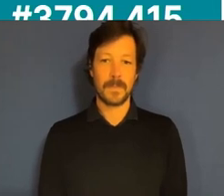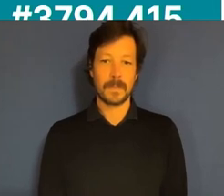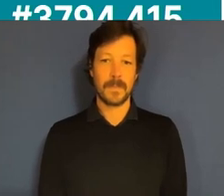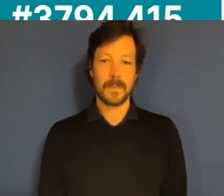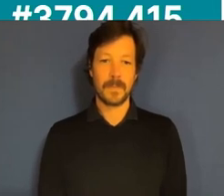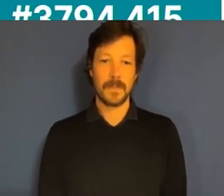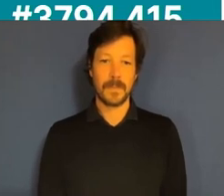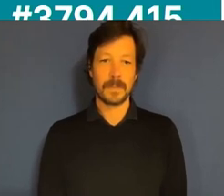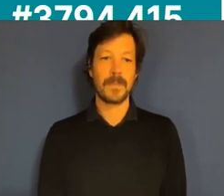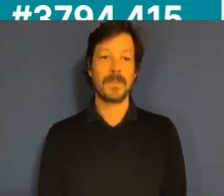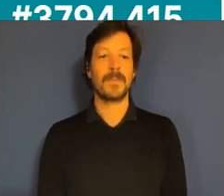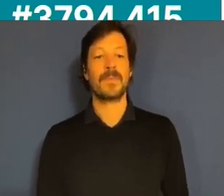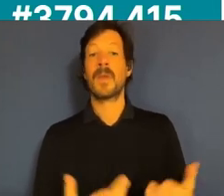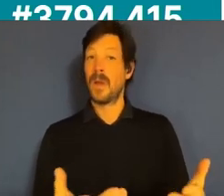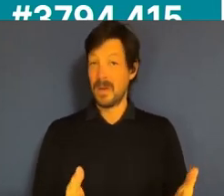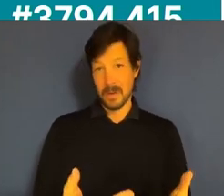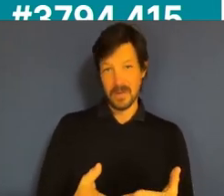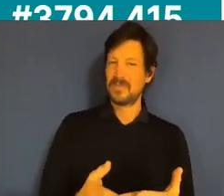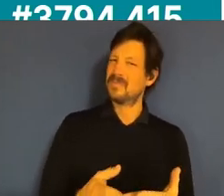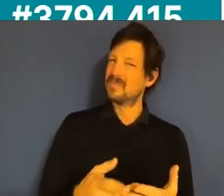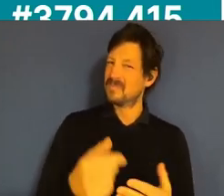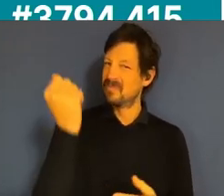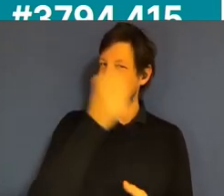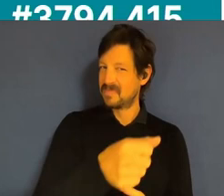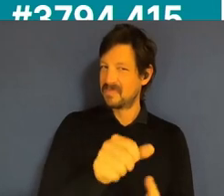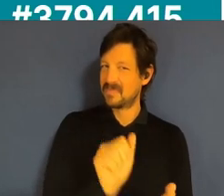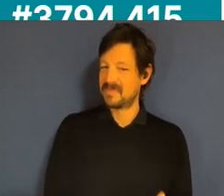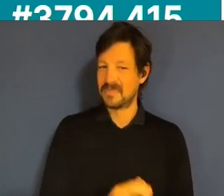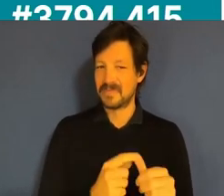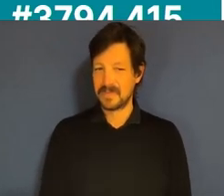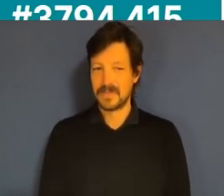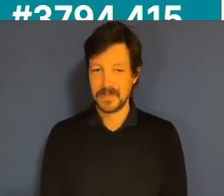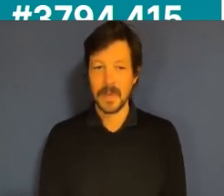All right. Hey, you guys are good. All right. Final question.